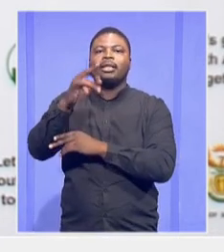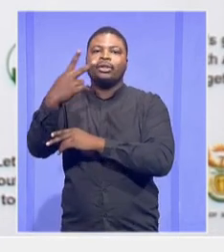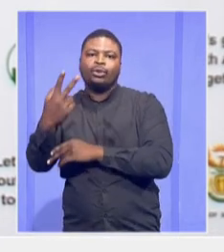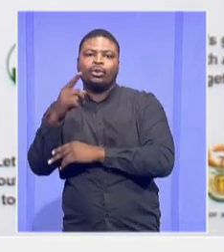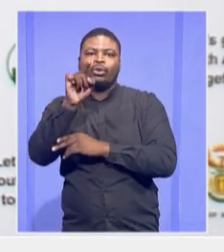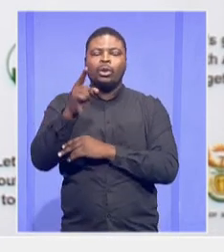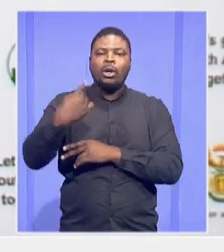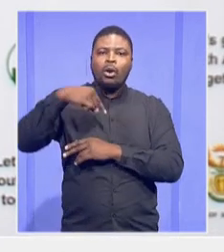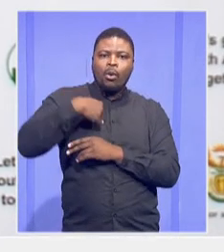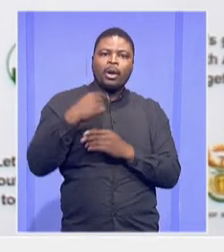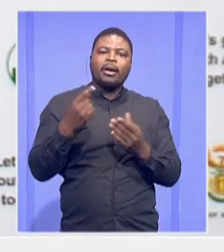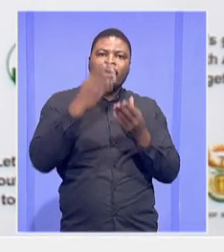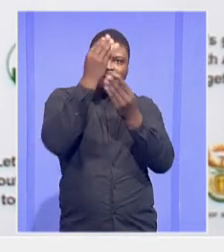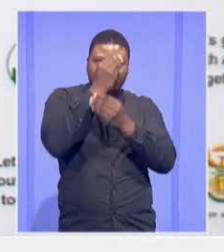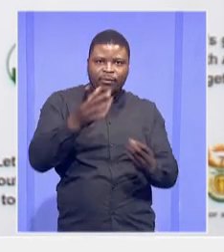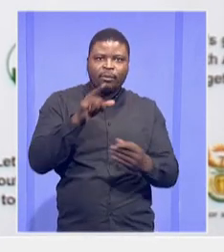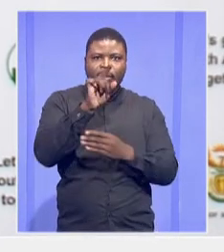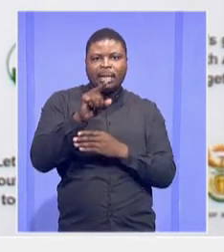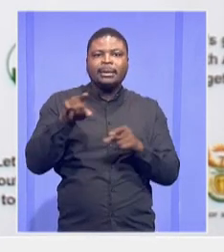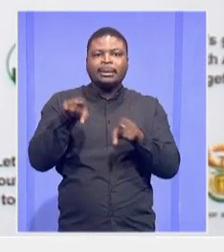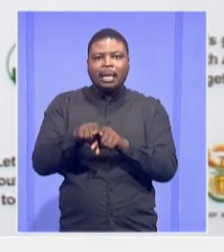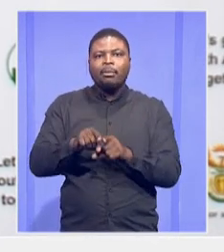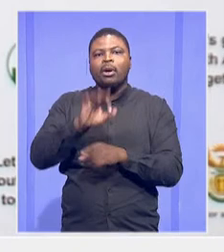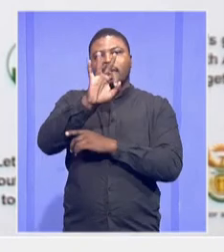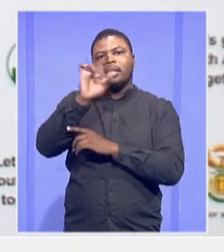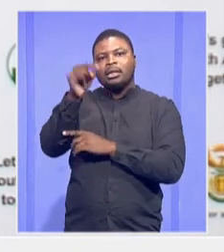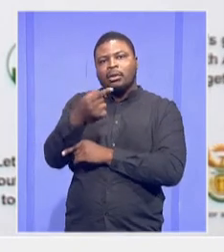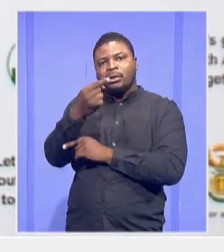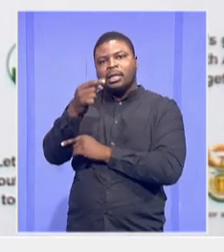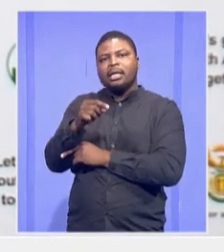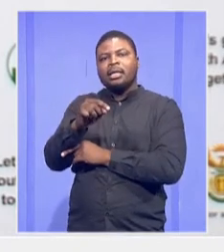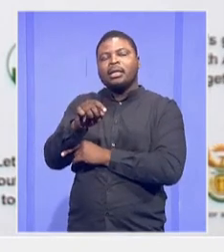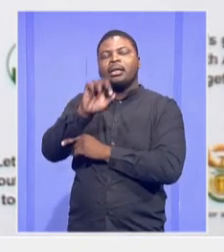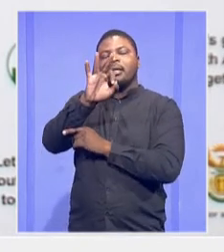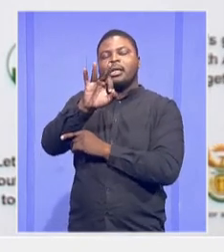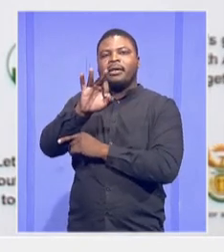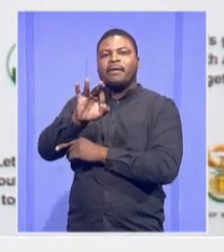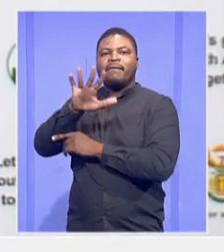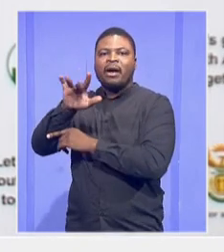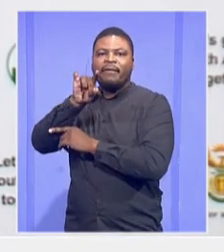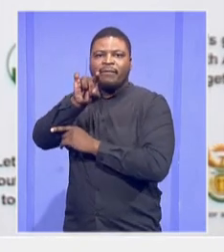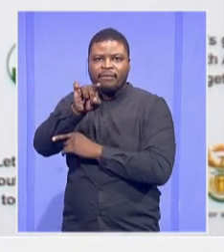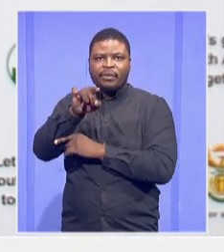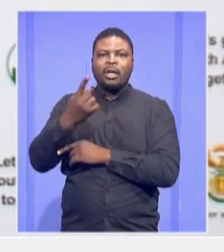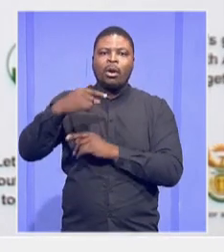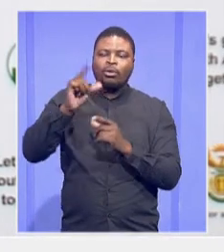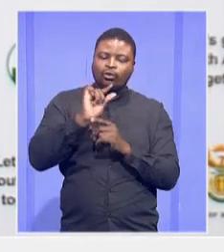have reached a practical completion in terms of the extreme right of the summary.